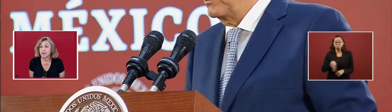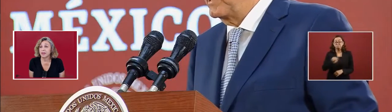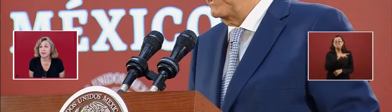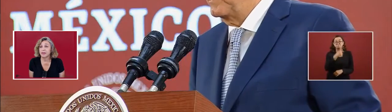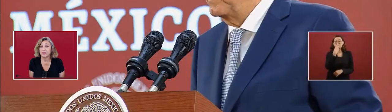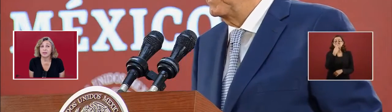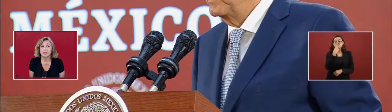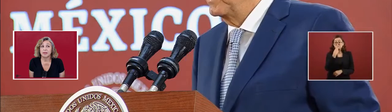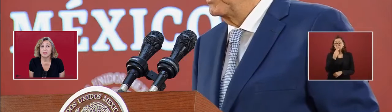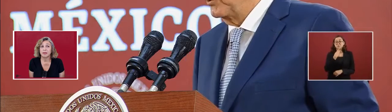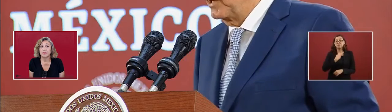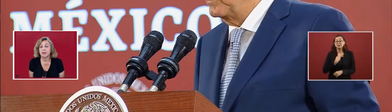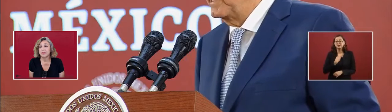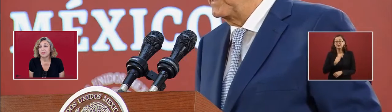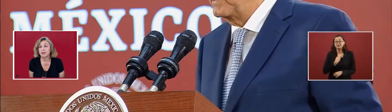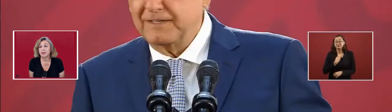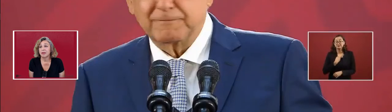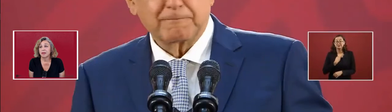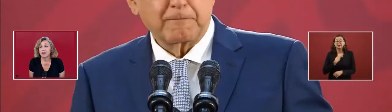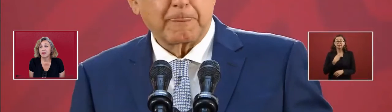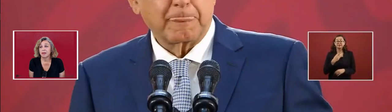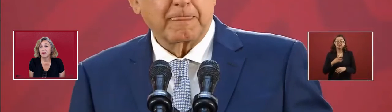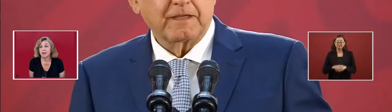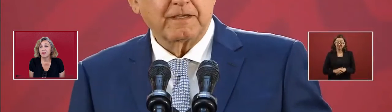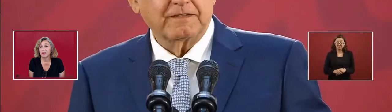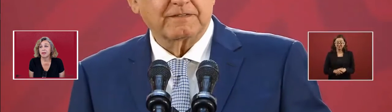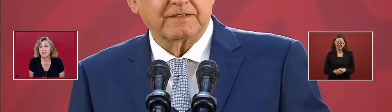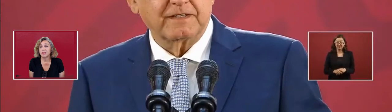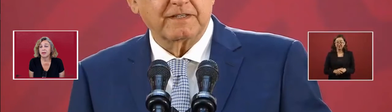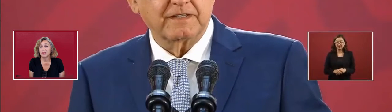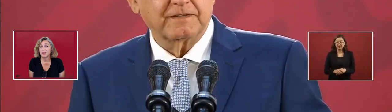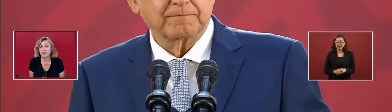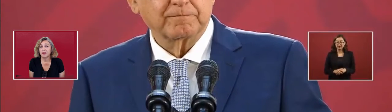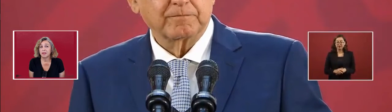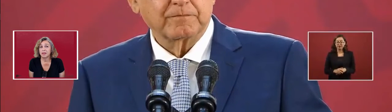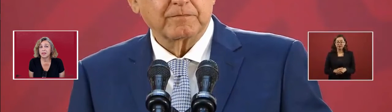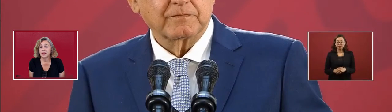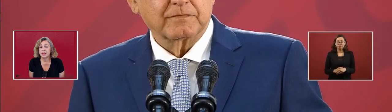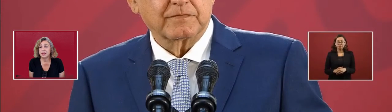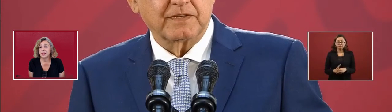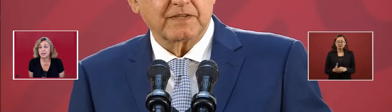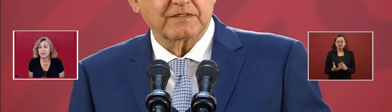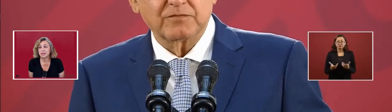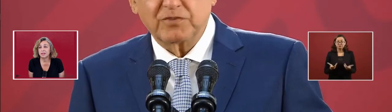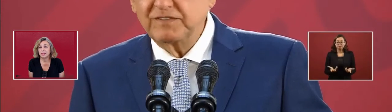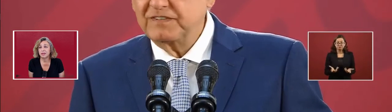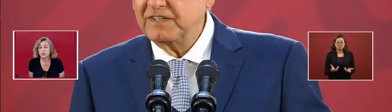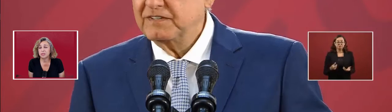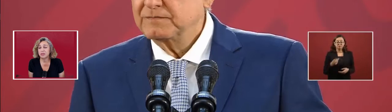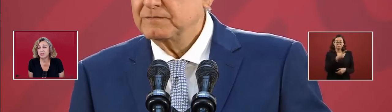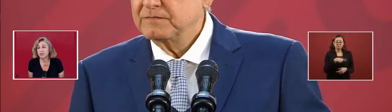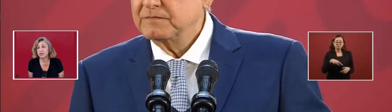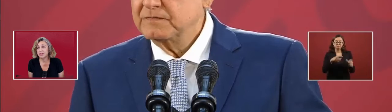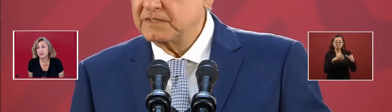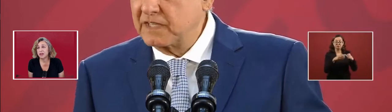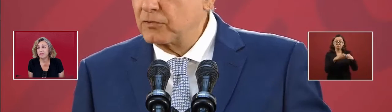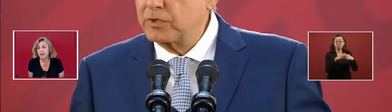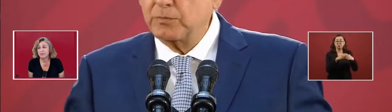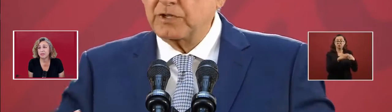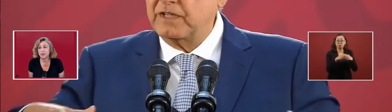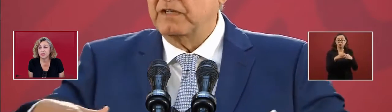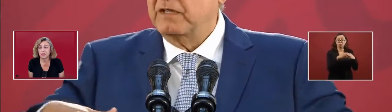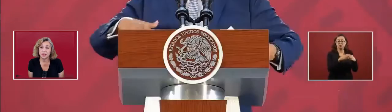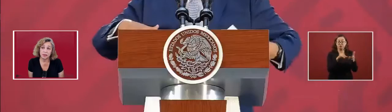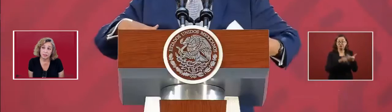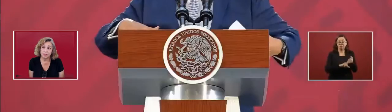they say these, the ones that are, they still have